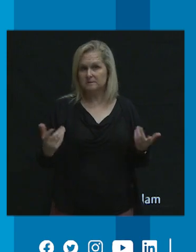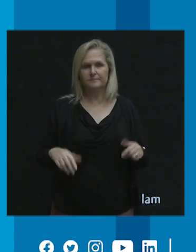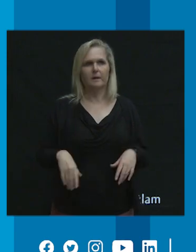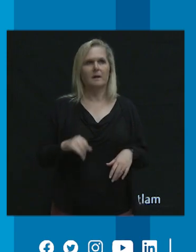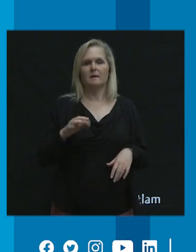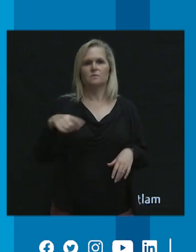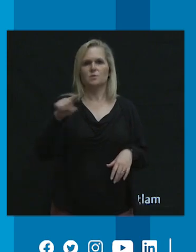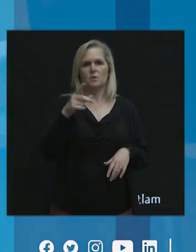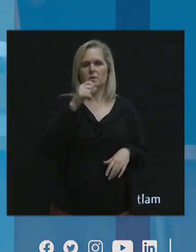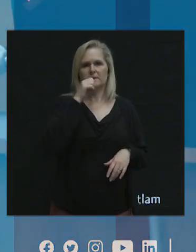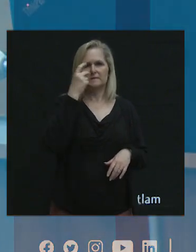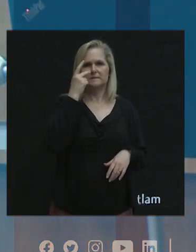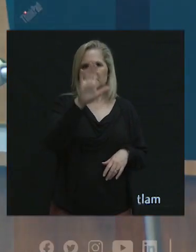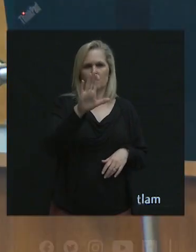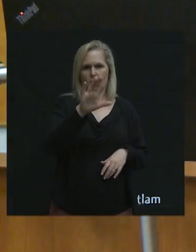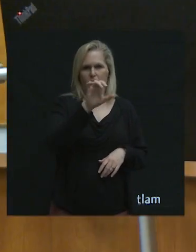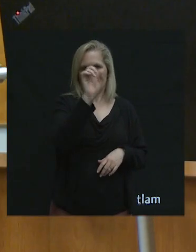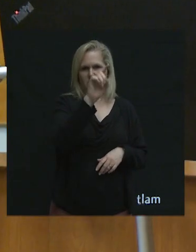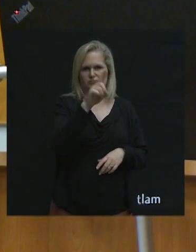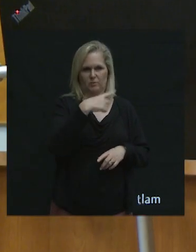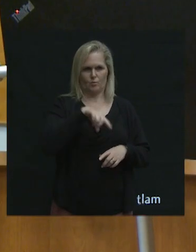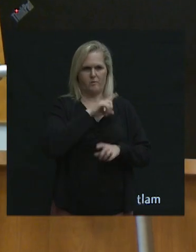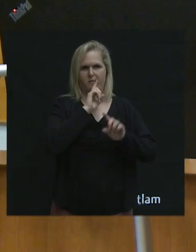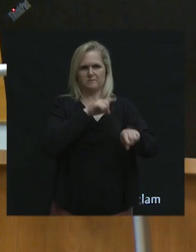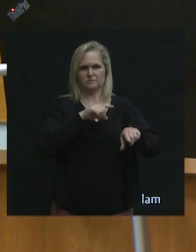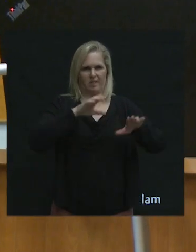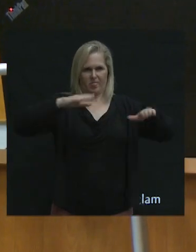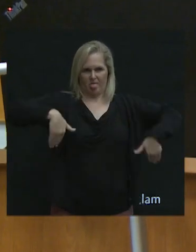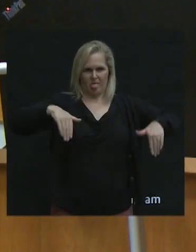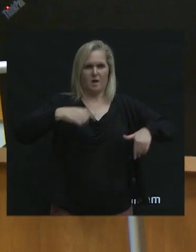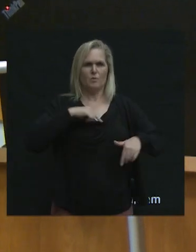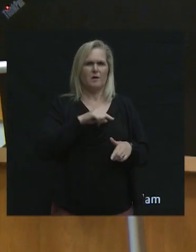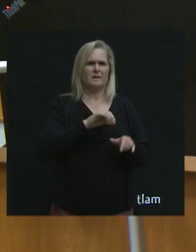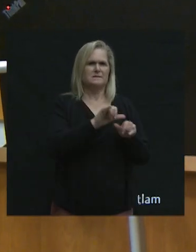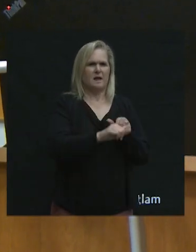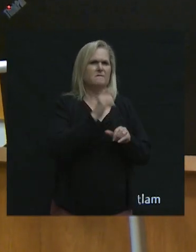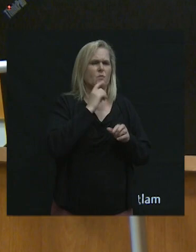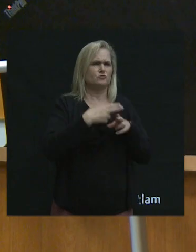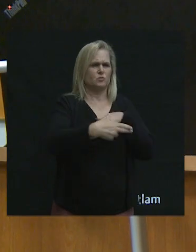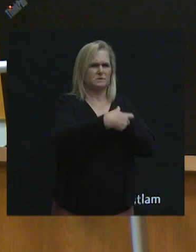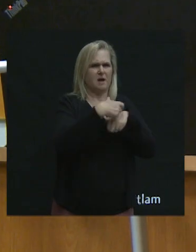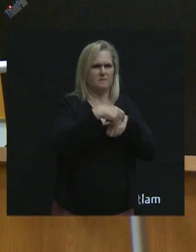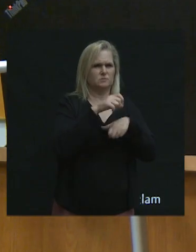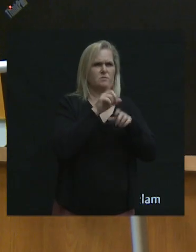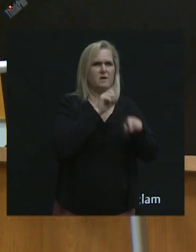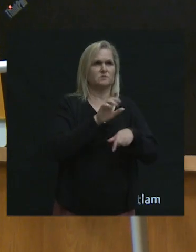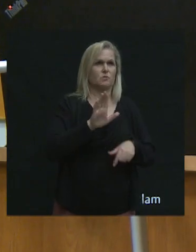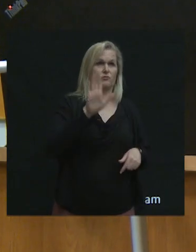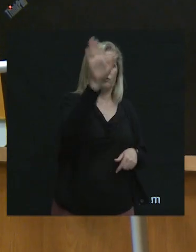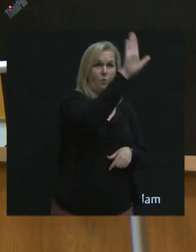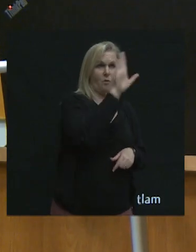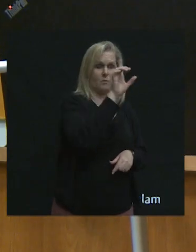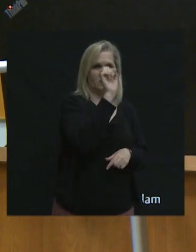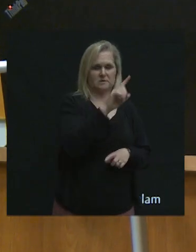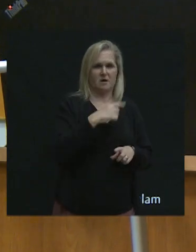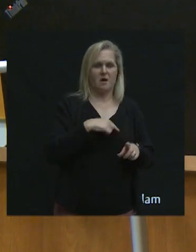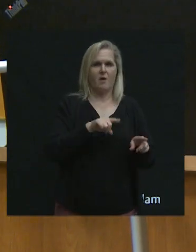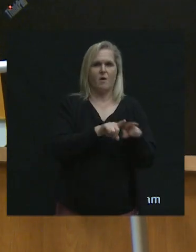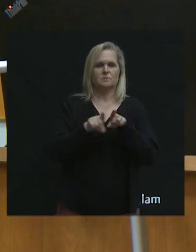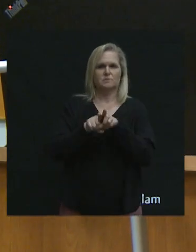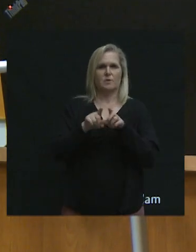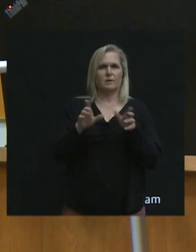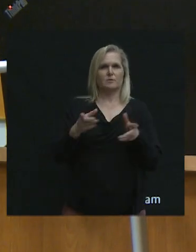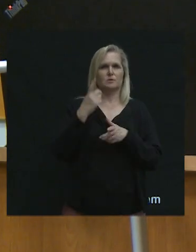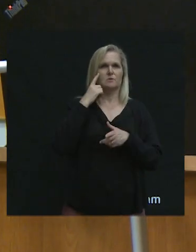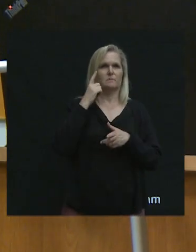if you didn't see your question here answered tonight, we're going to stick around for a little bit to answer any questions. I also encourage you, Pavan is